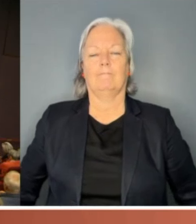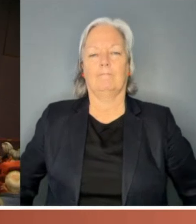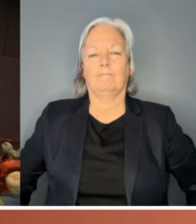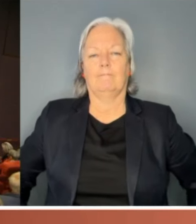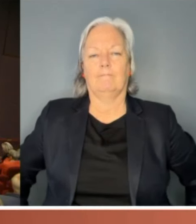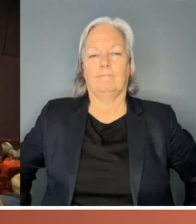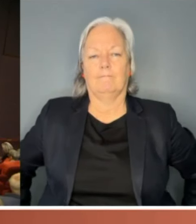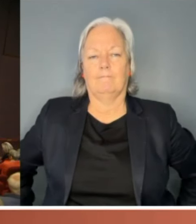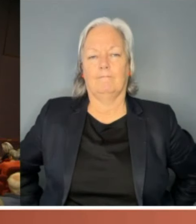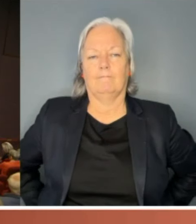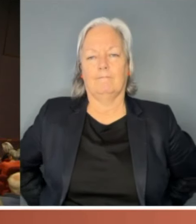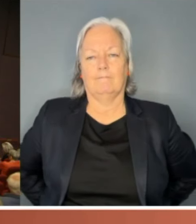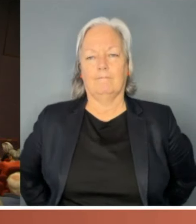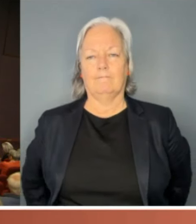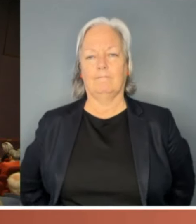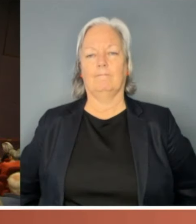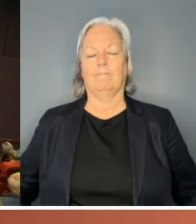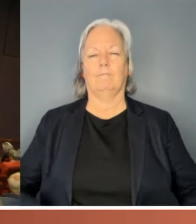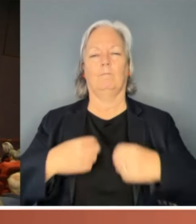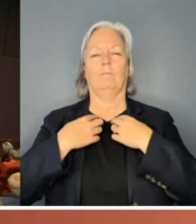You sit in the middle. Do you want to sit in the middle?